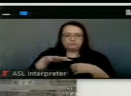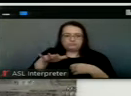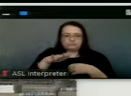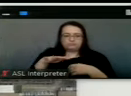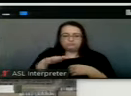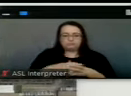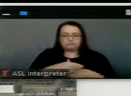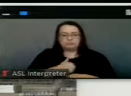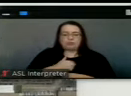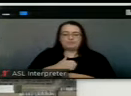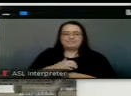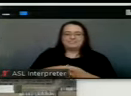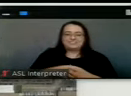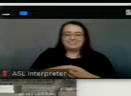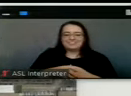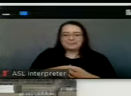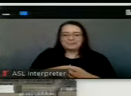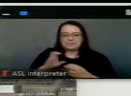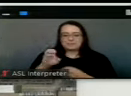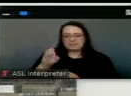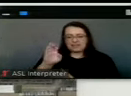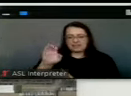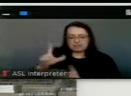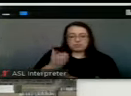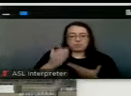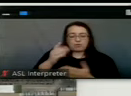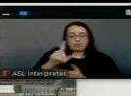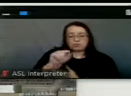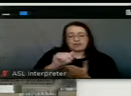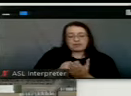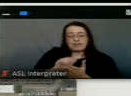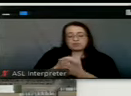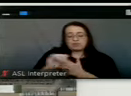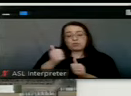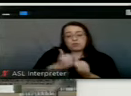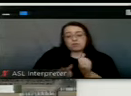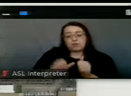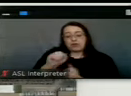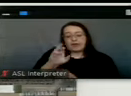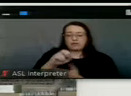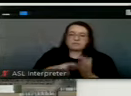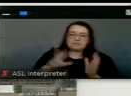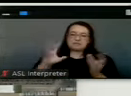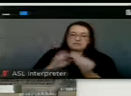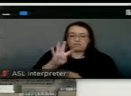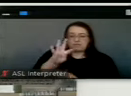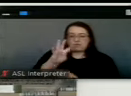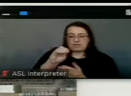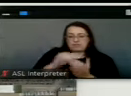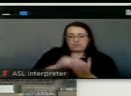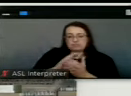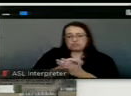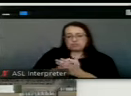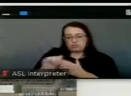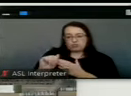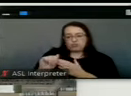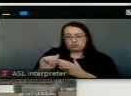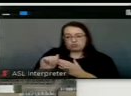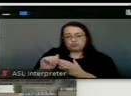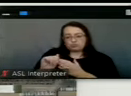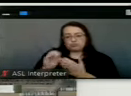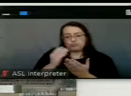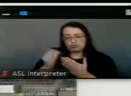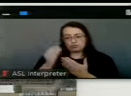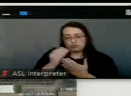XL, we would propose a price of $20,000 per acre, so $40,000 total purchase